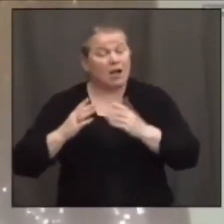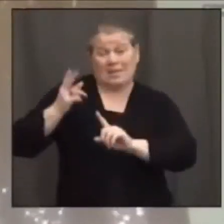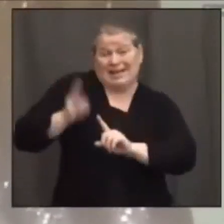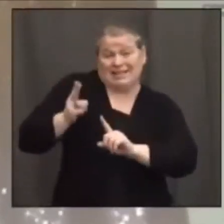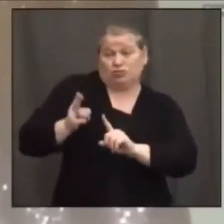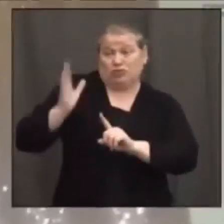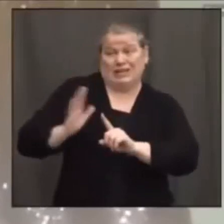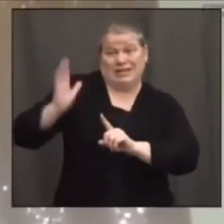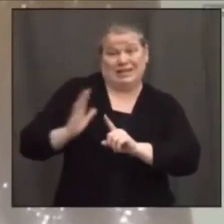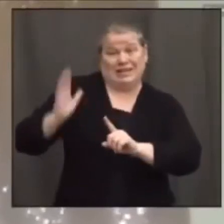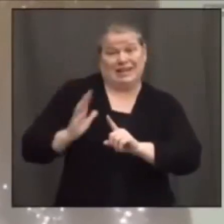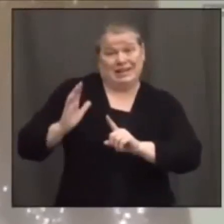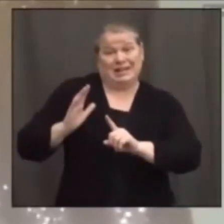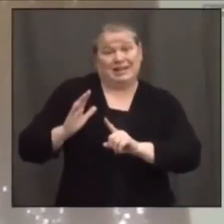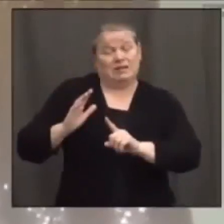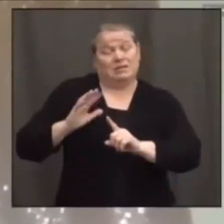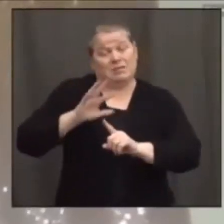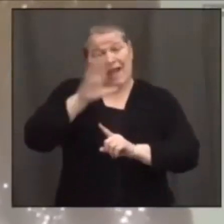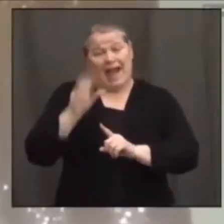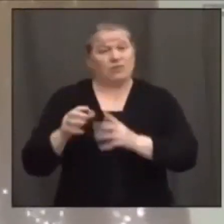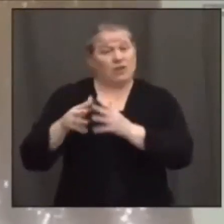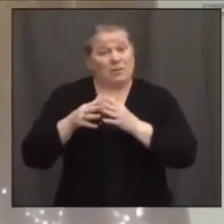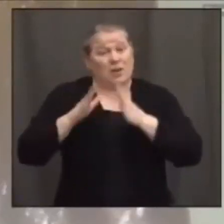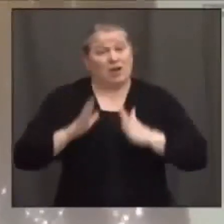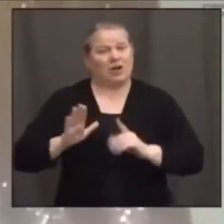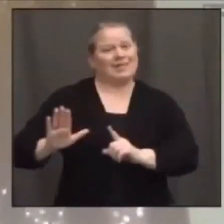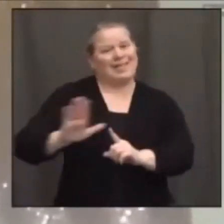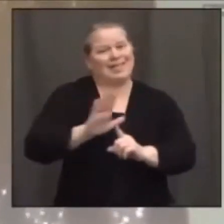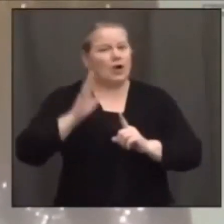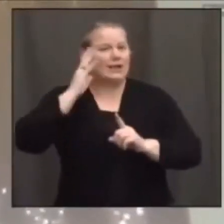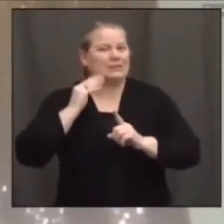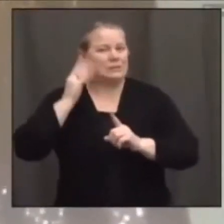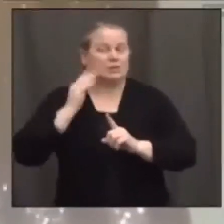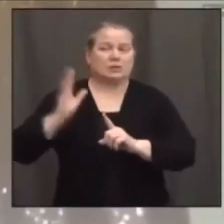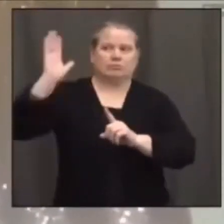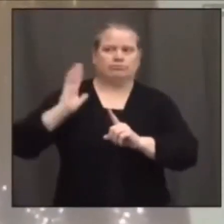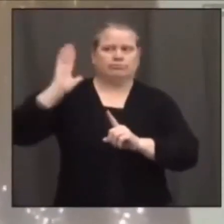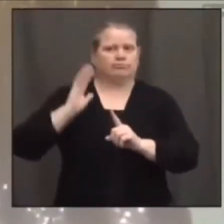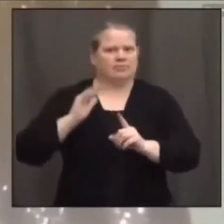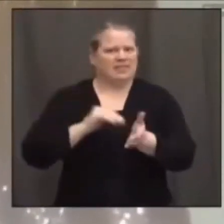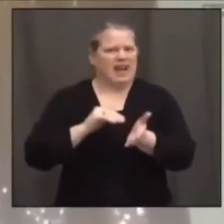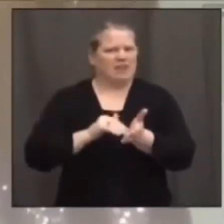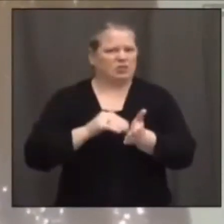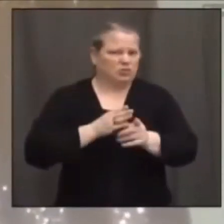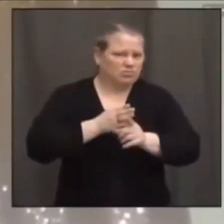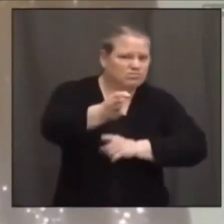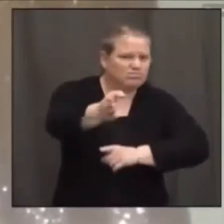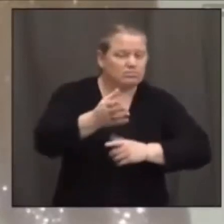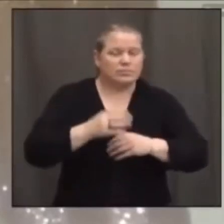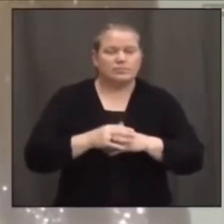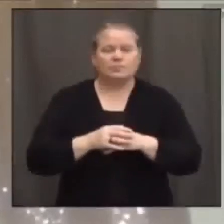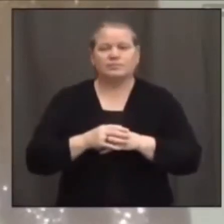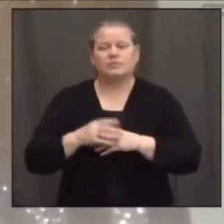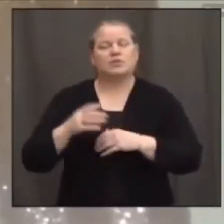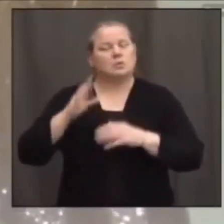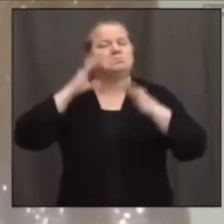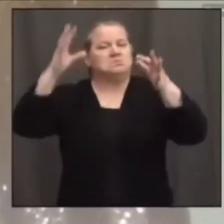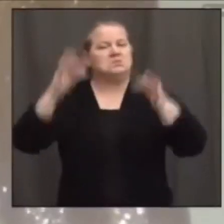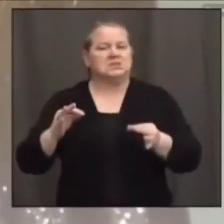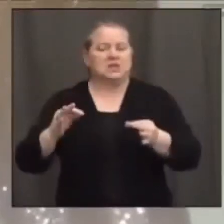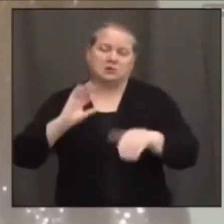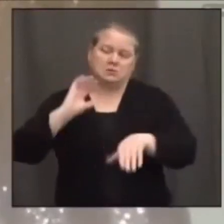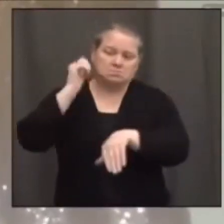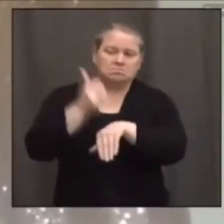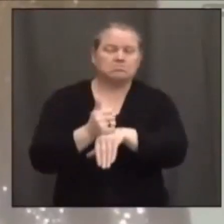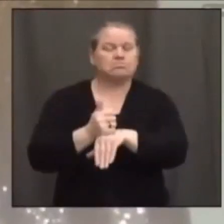and many were concerned about the COVID vaccine. So we scheduled a forum with experts who presented